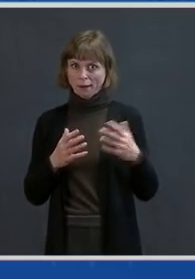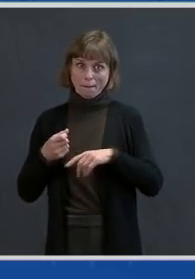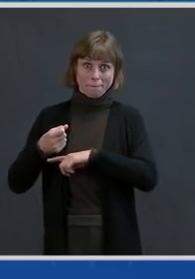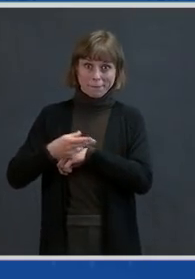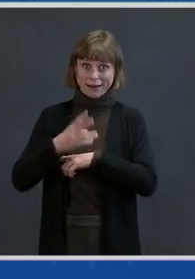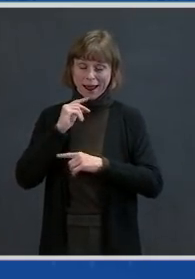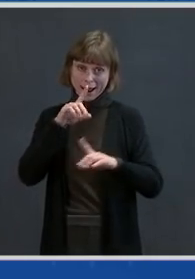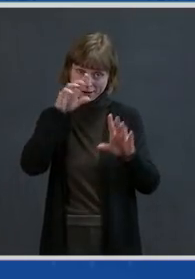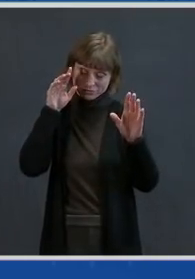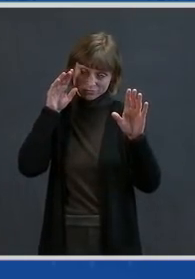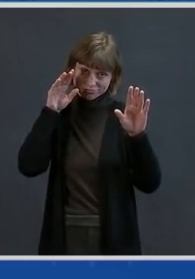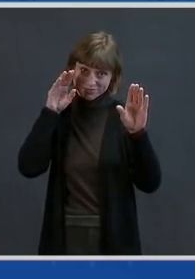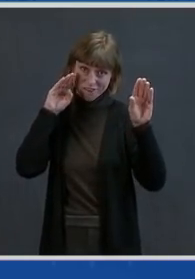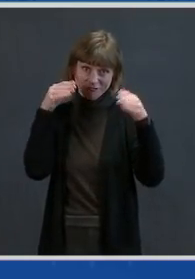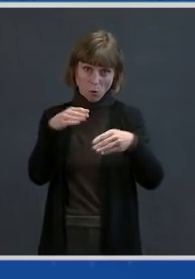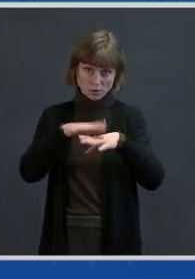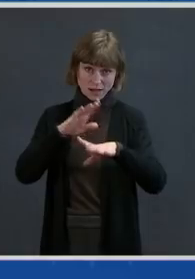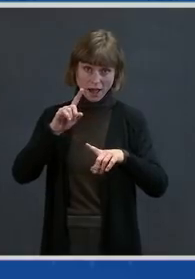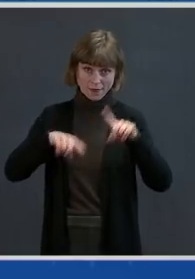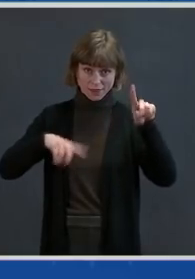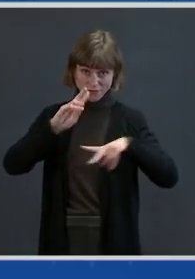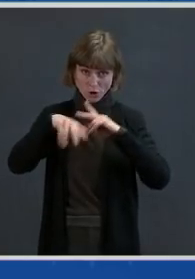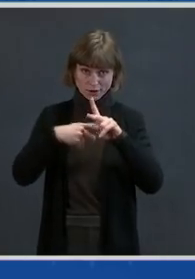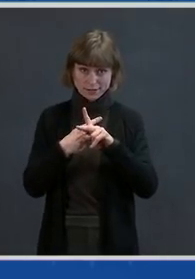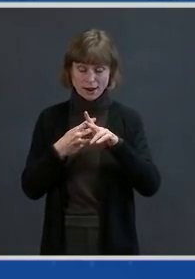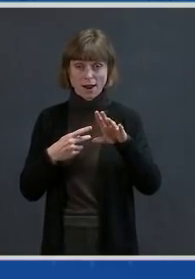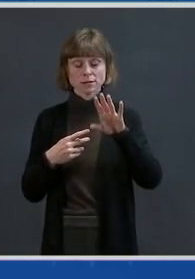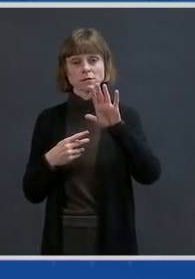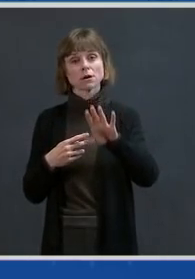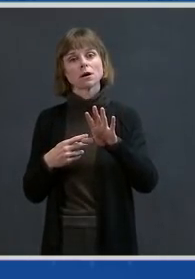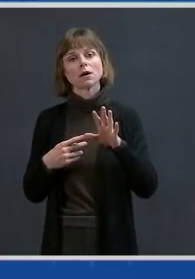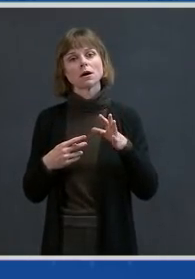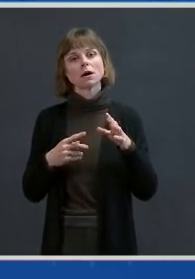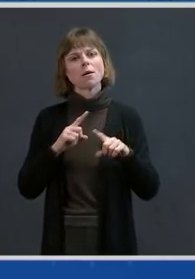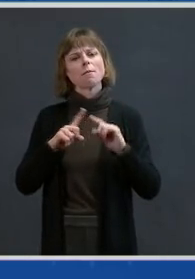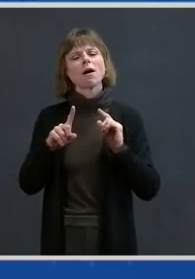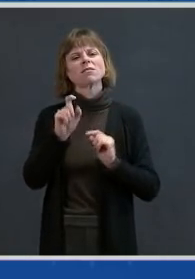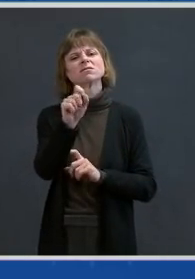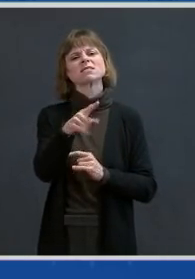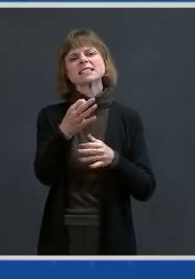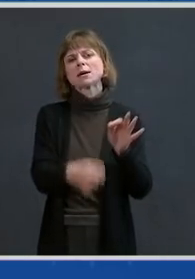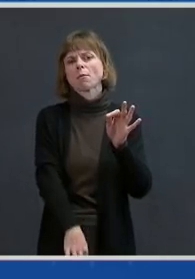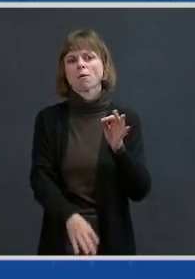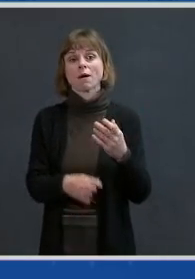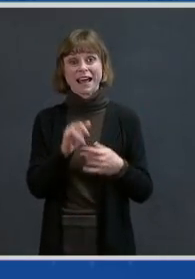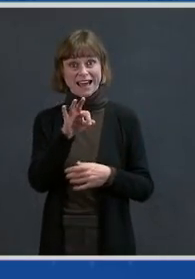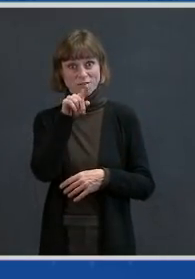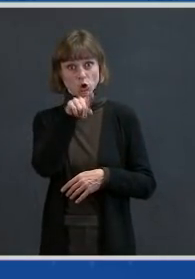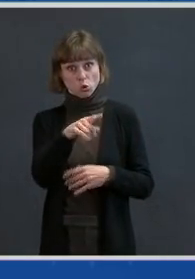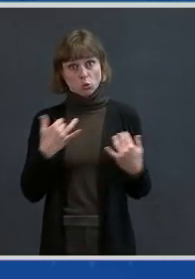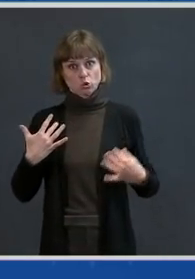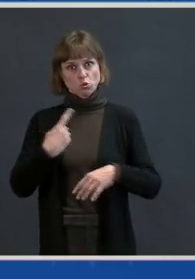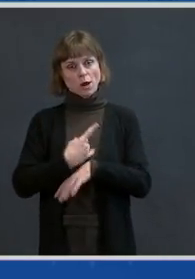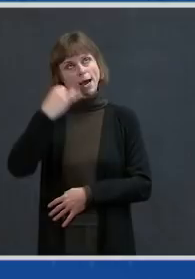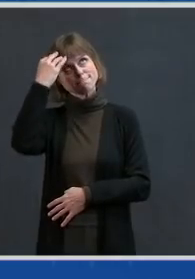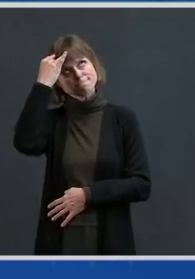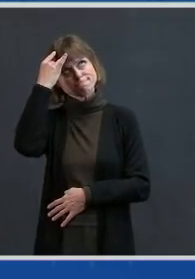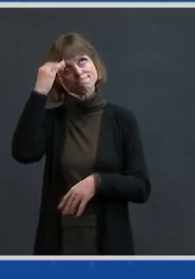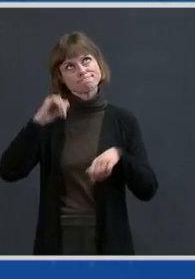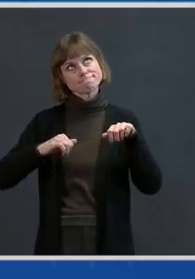But I want to ask a simple question. If you are someone who today is contemplating whether or not you should get a vaccination,